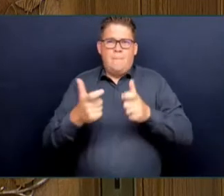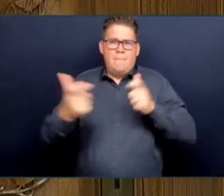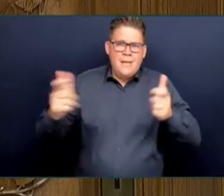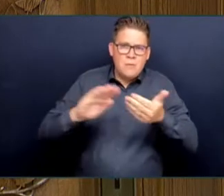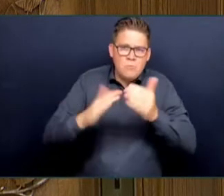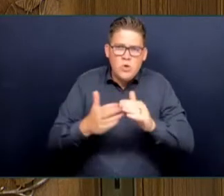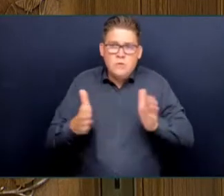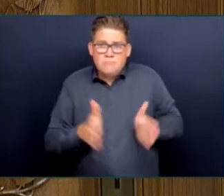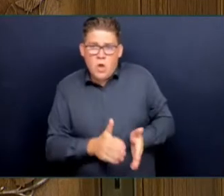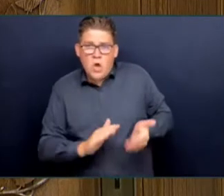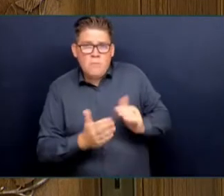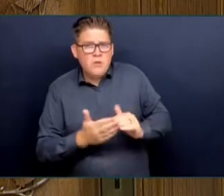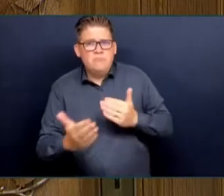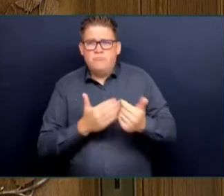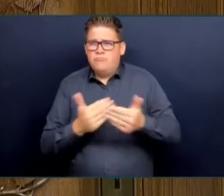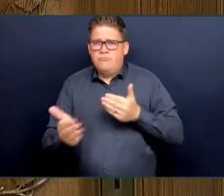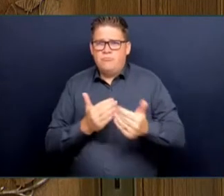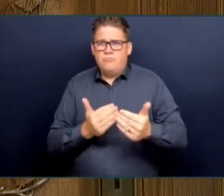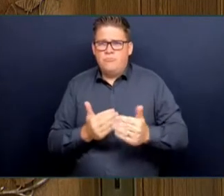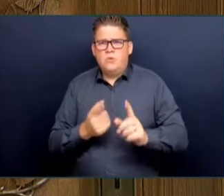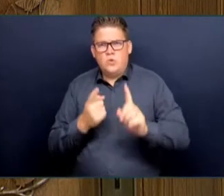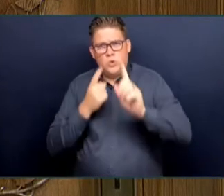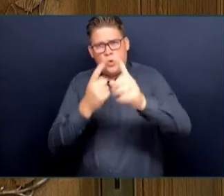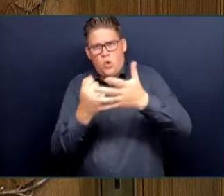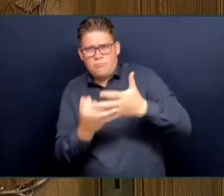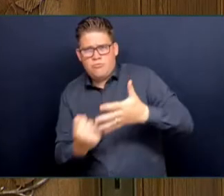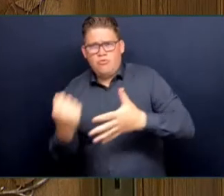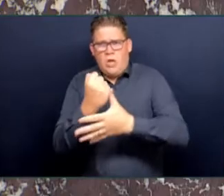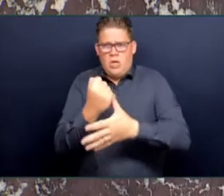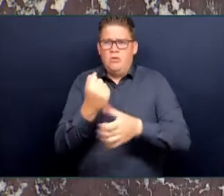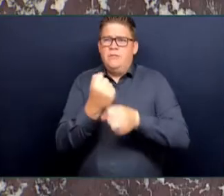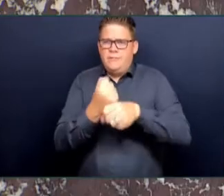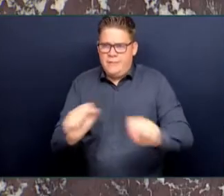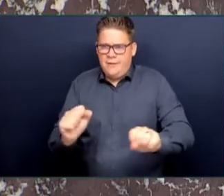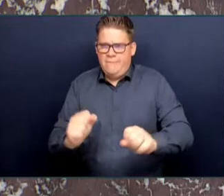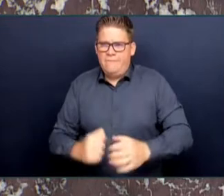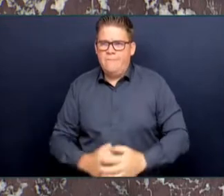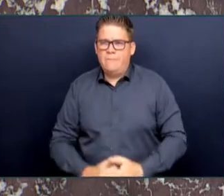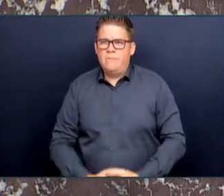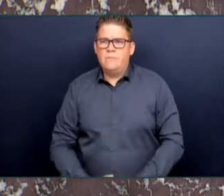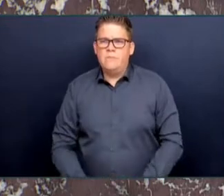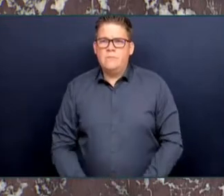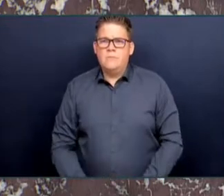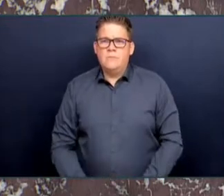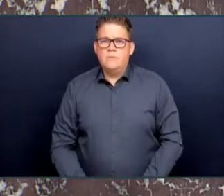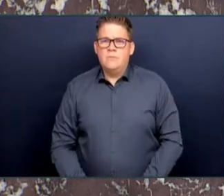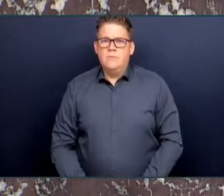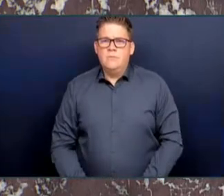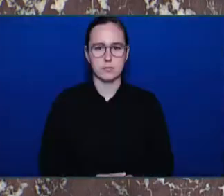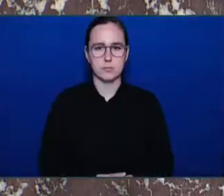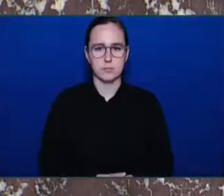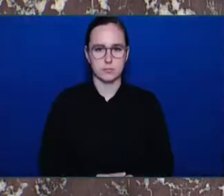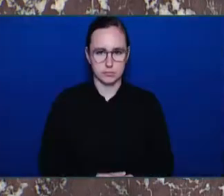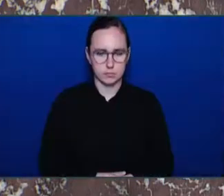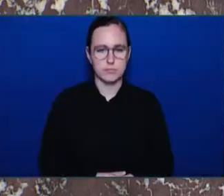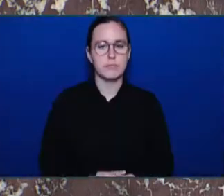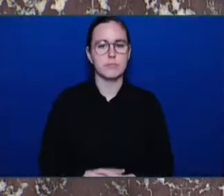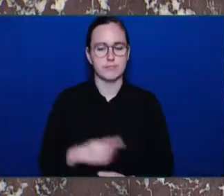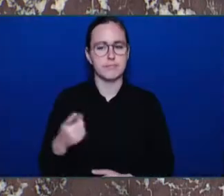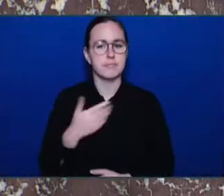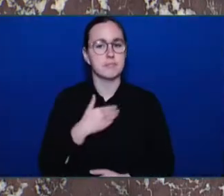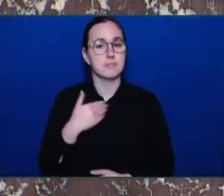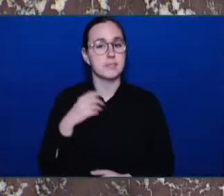Member for City South. Mr. Speaker, this government has failed to take action in a timely manner. They have had months